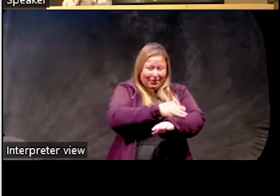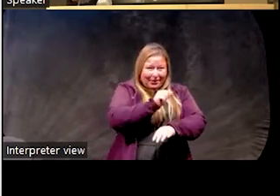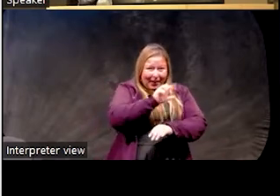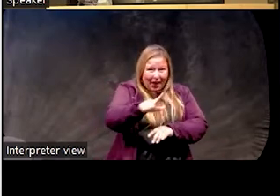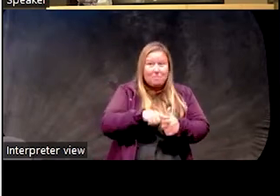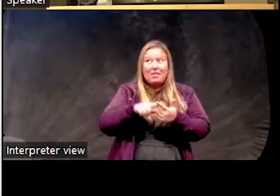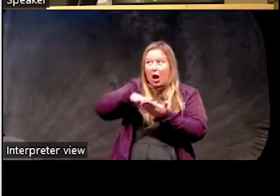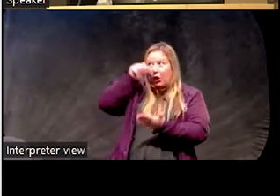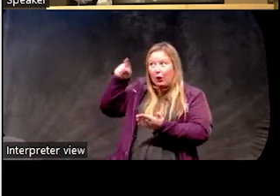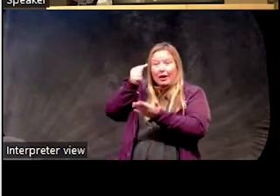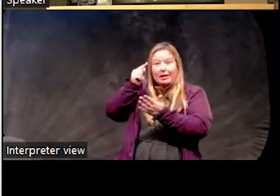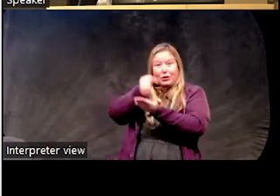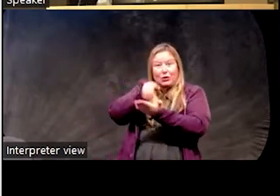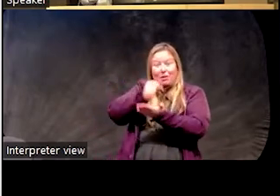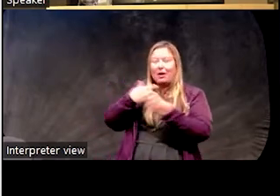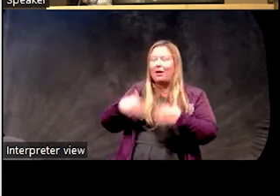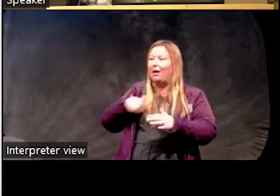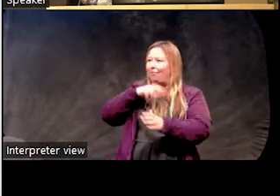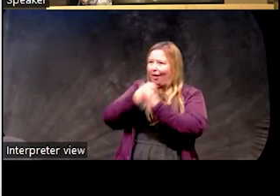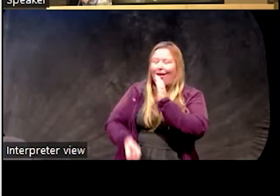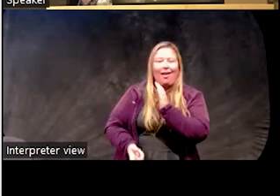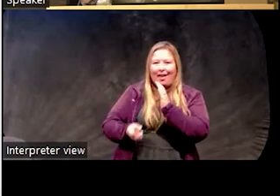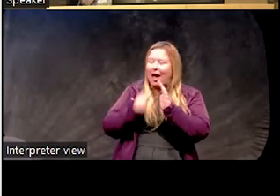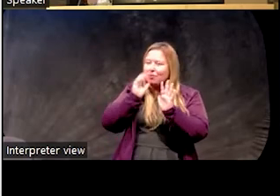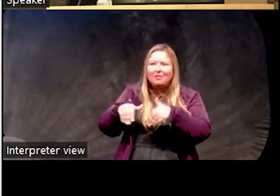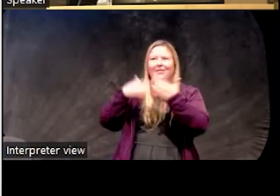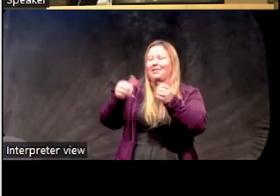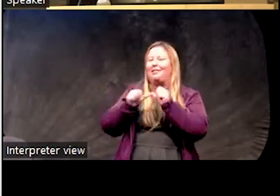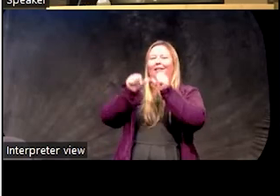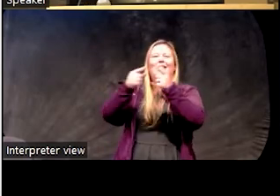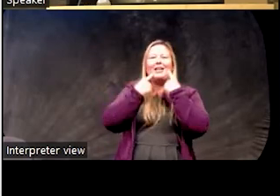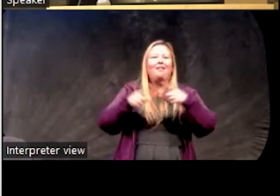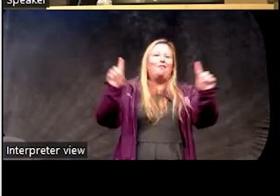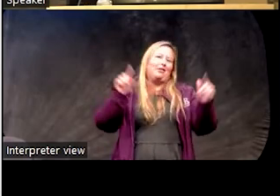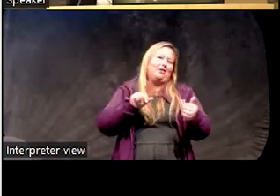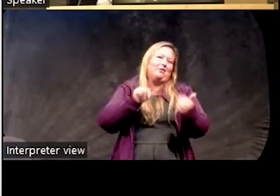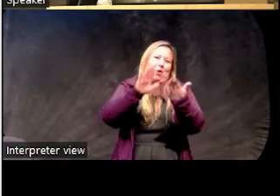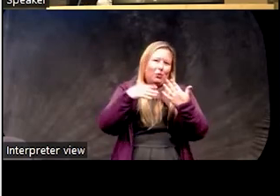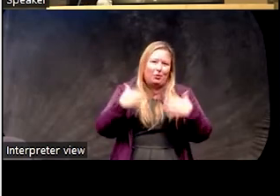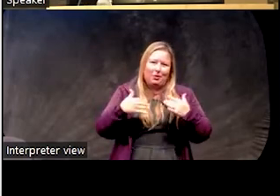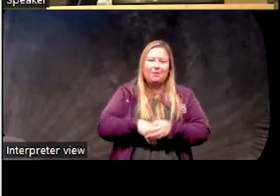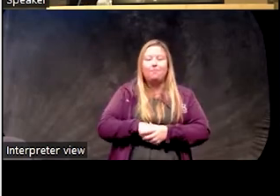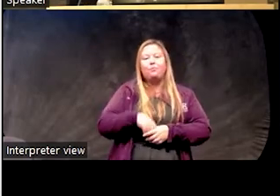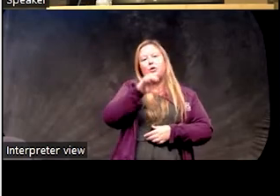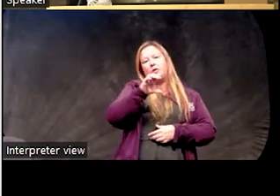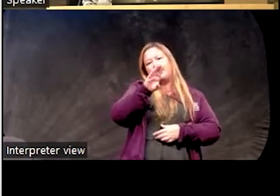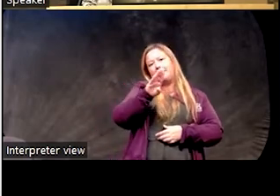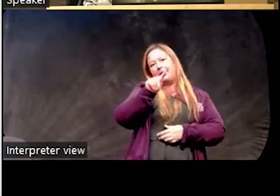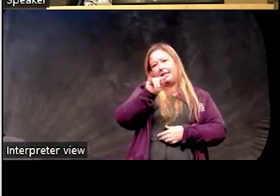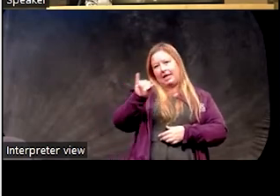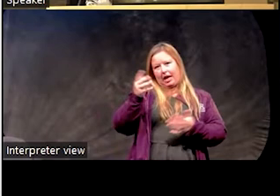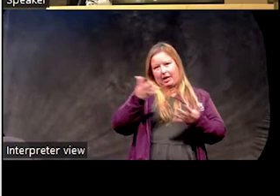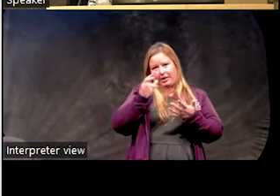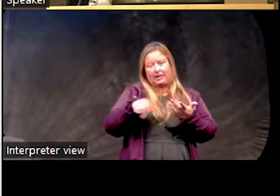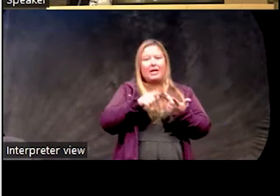And then learning this, I'm like, there's no way I'm not going to stop doing this. It's just, it's a very effective method. So what is CBT-I? CBT